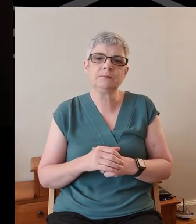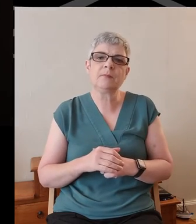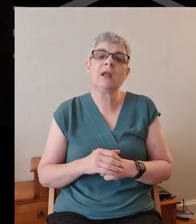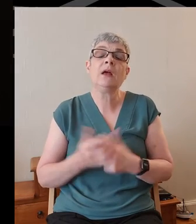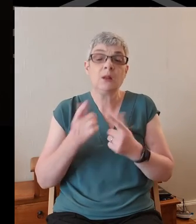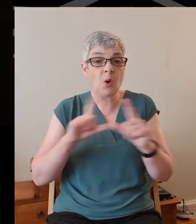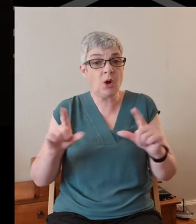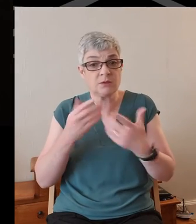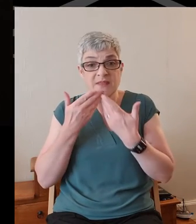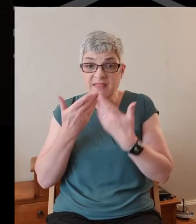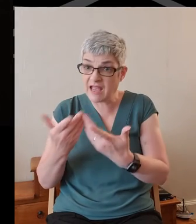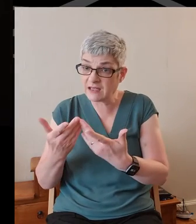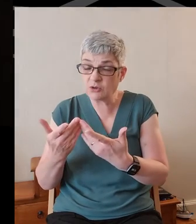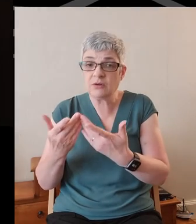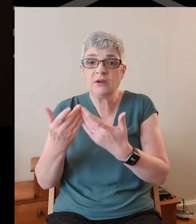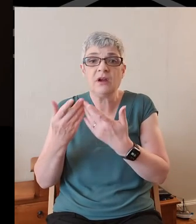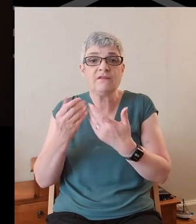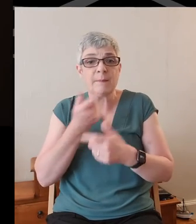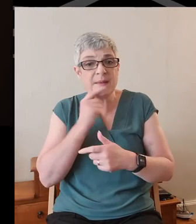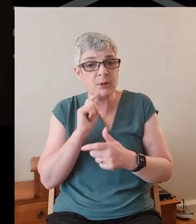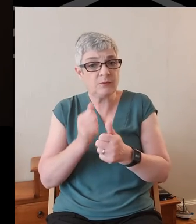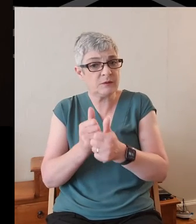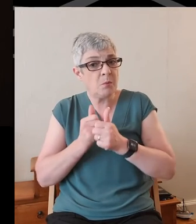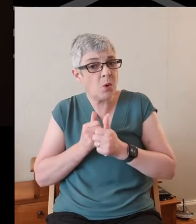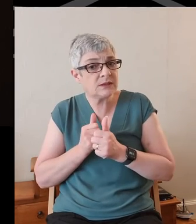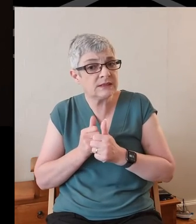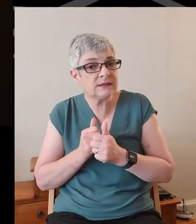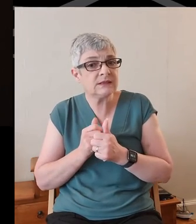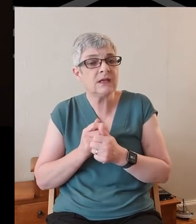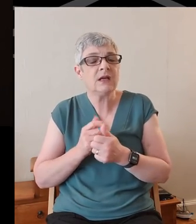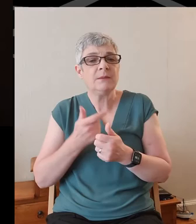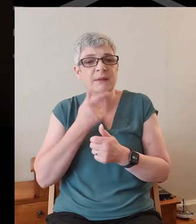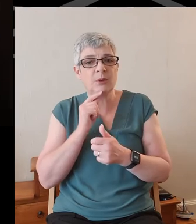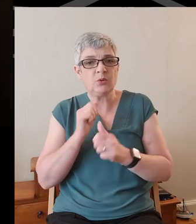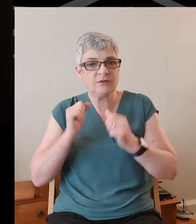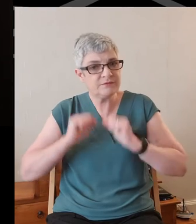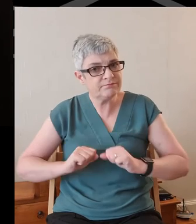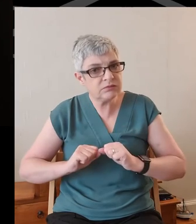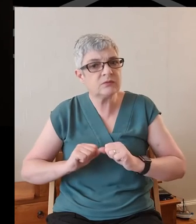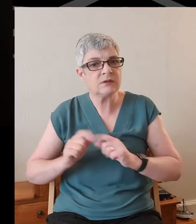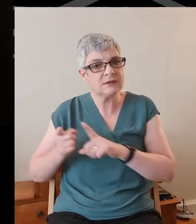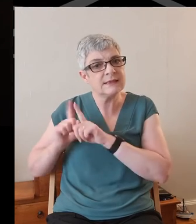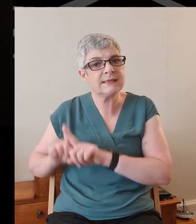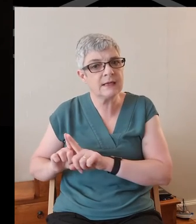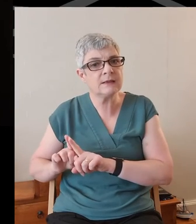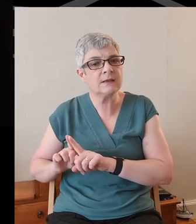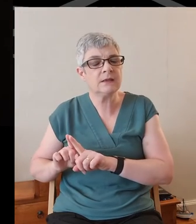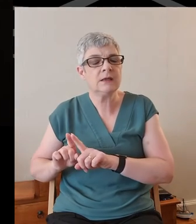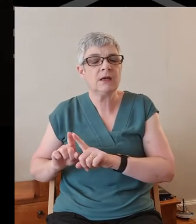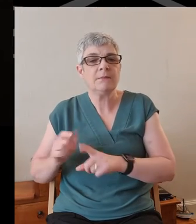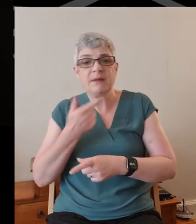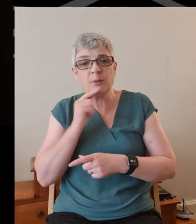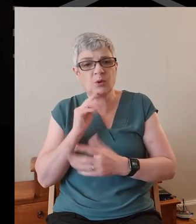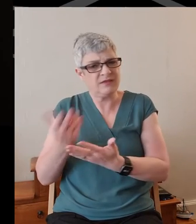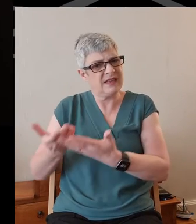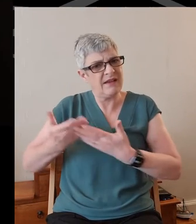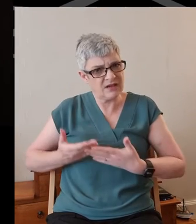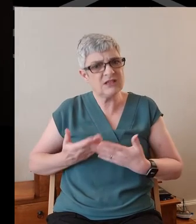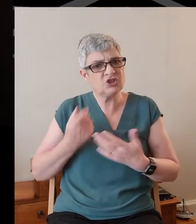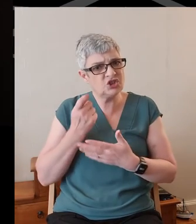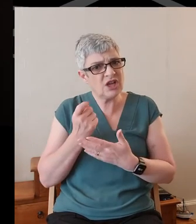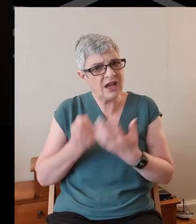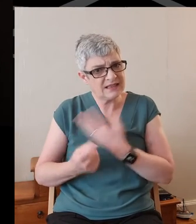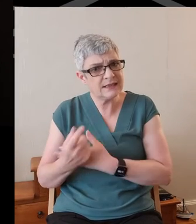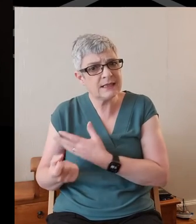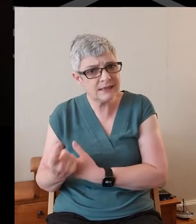Lord, we give thanks for people who have supported us, people who have stuck by us, people who have given us other chances.